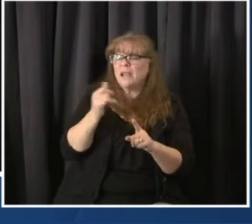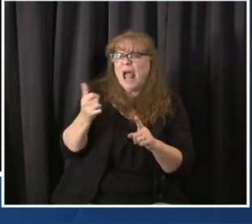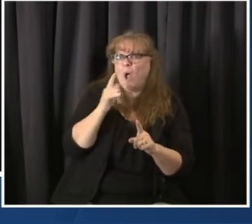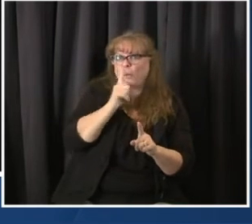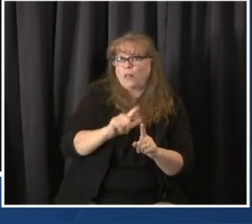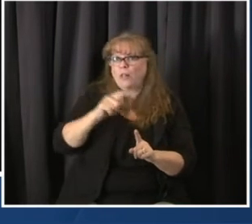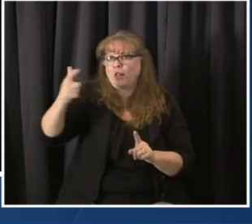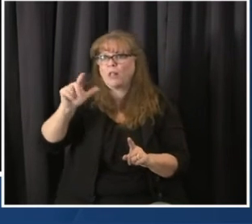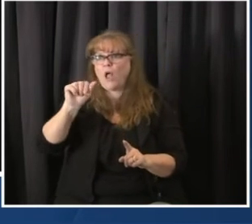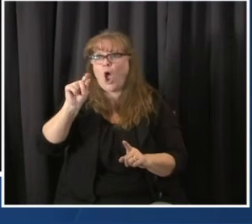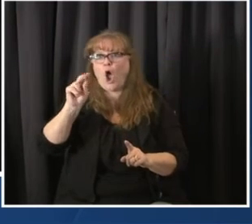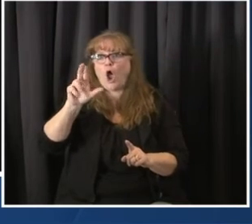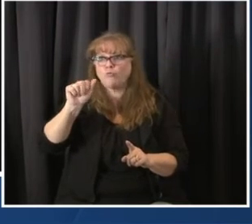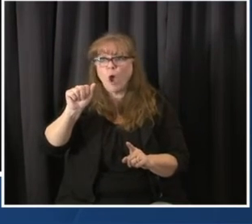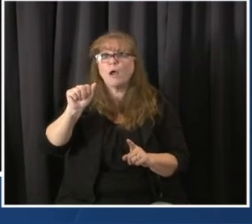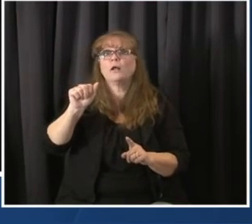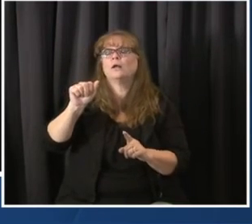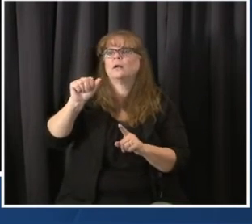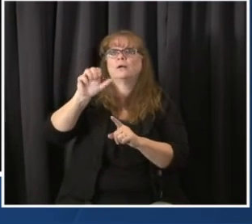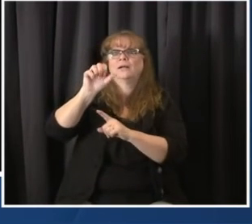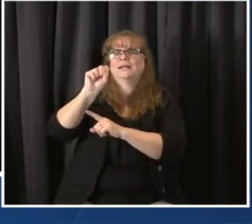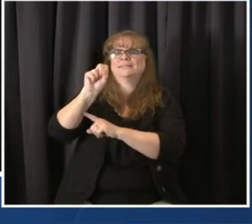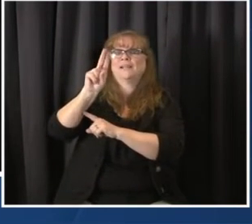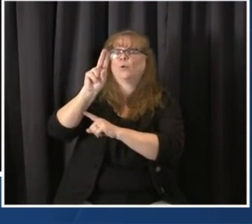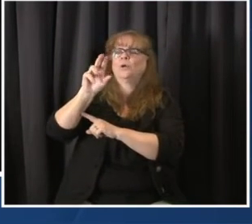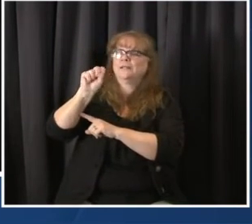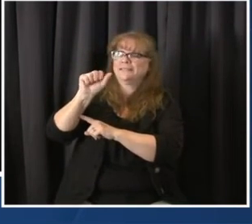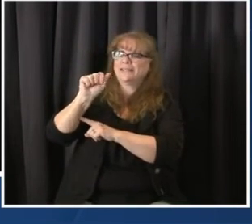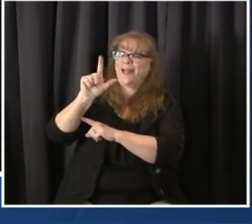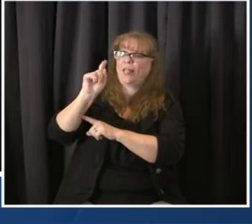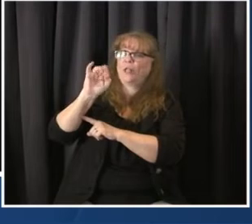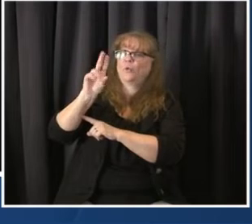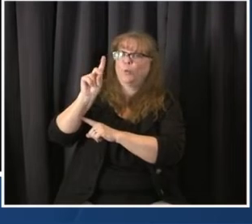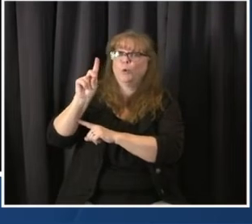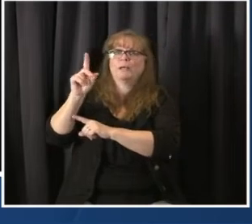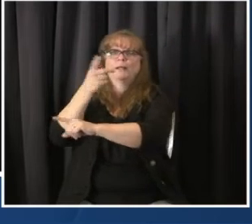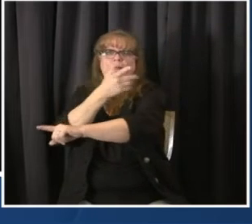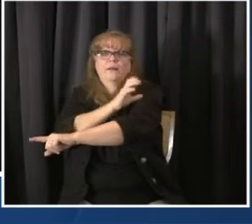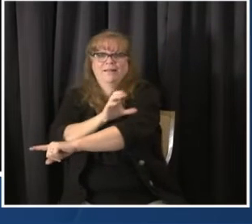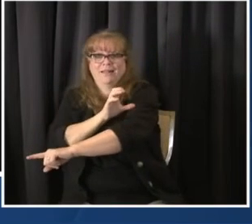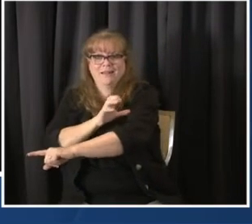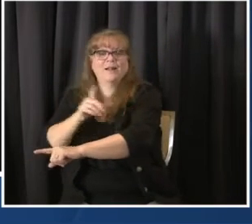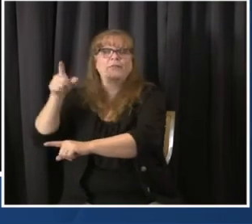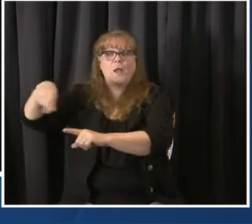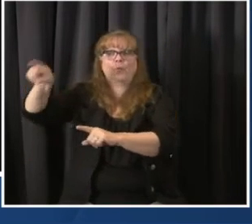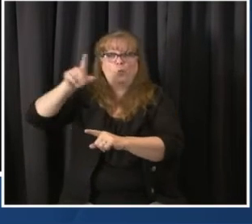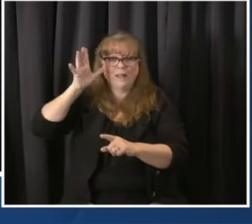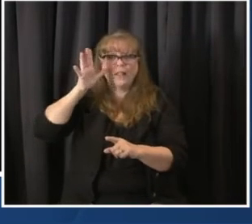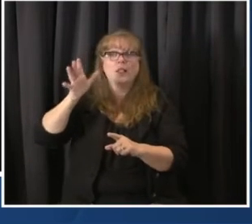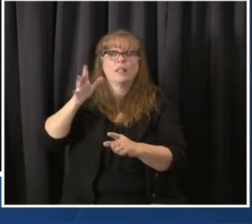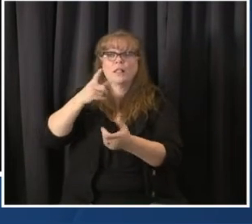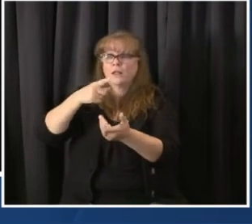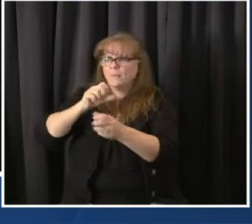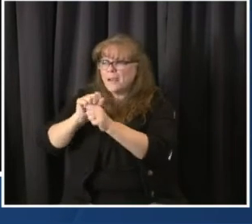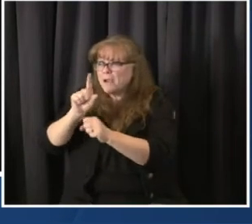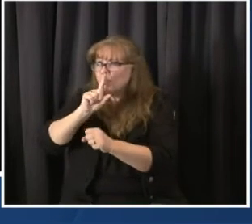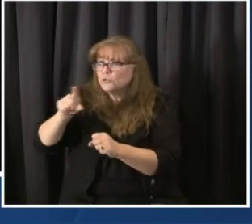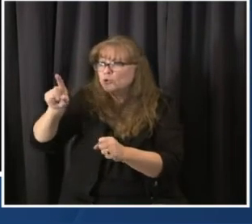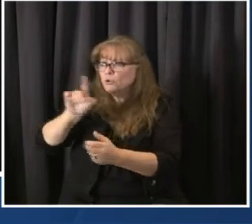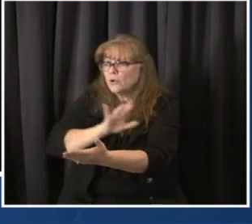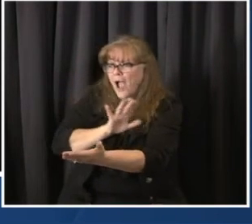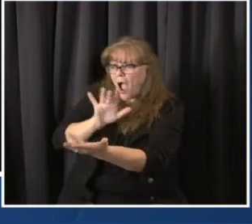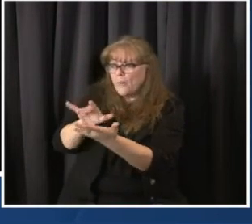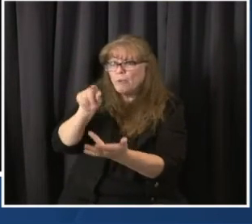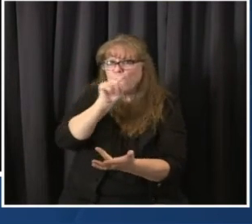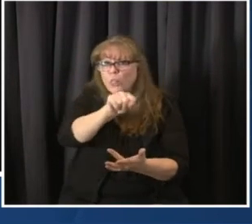we really want to be in the communities in a way that reaches out and make sure that they have access from the very get go to the